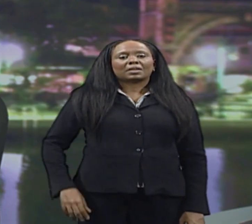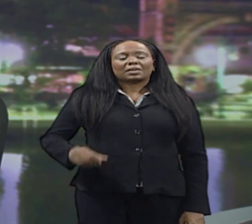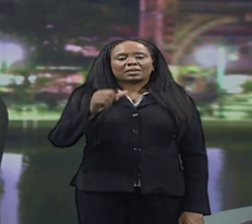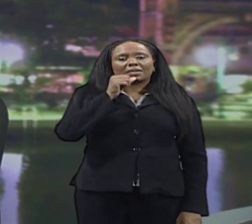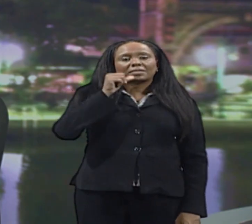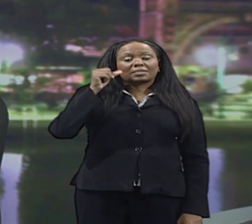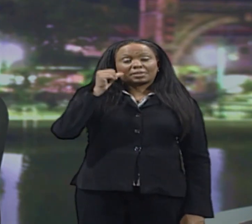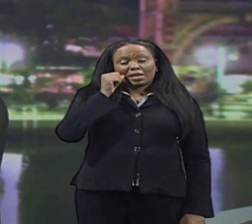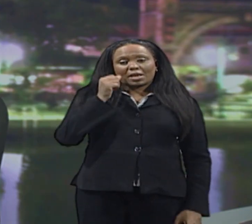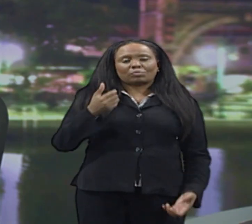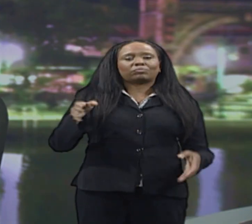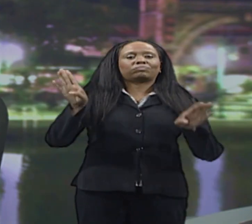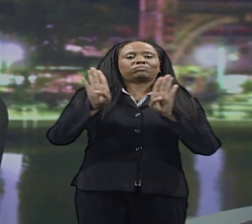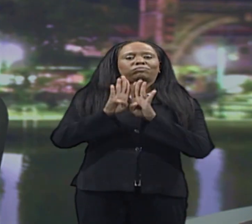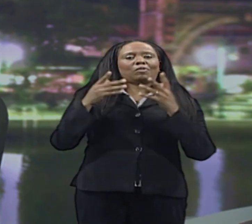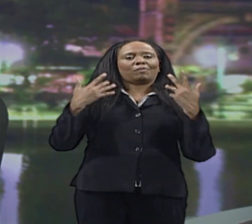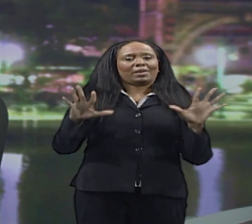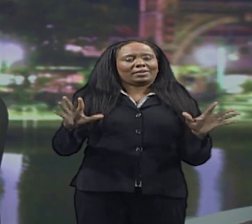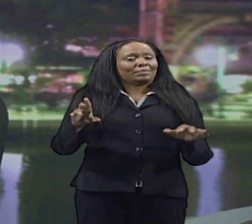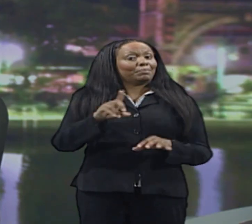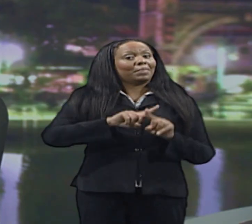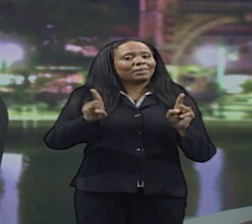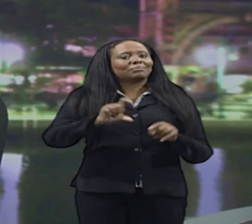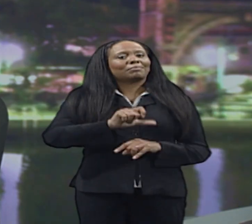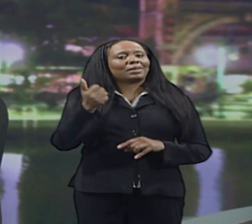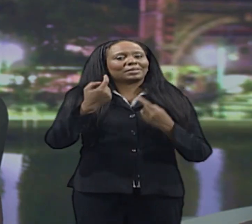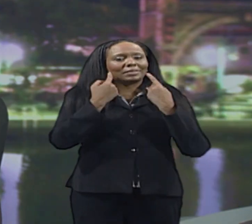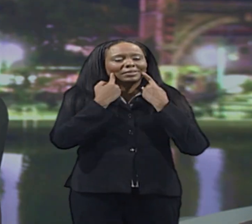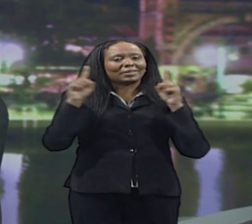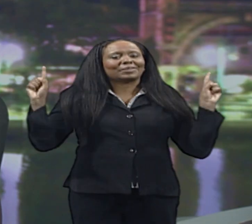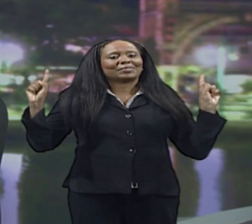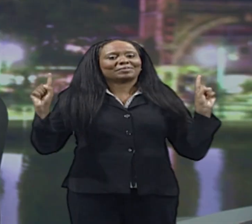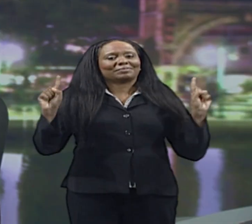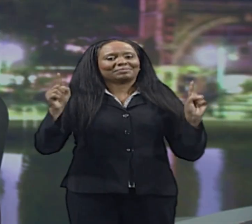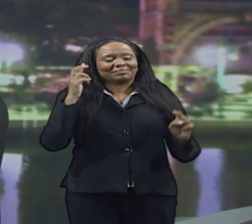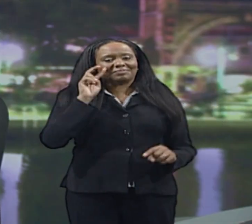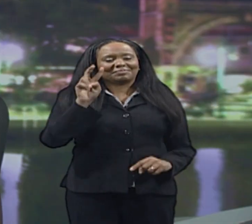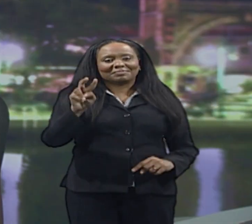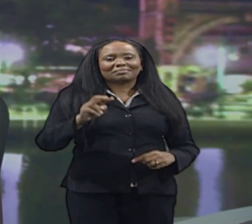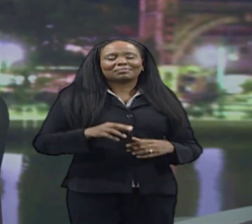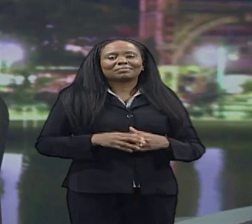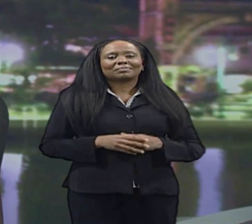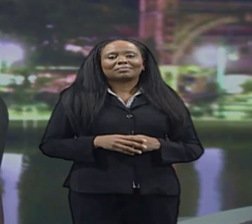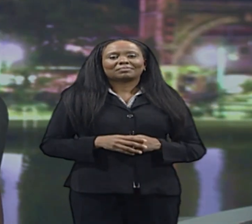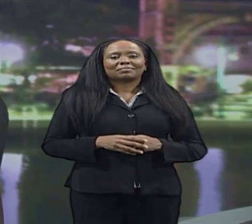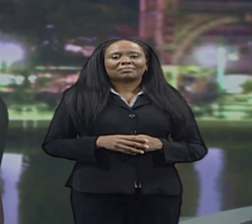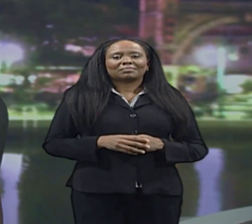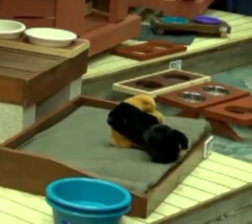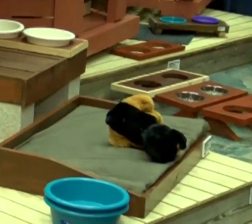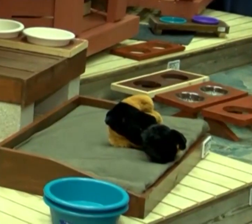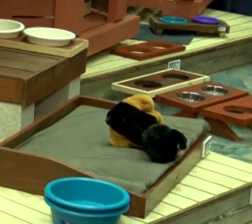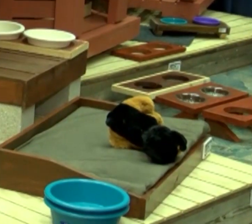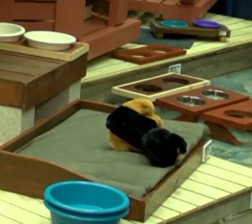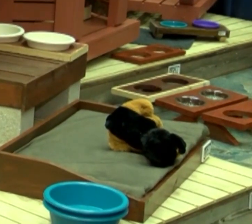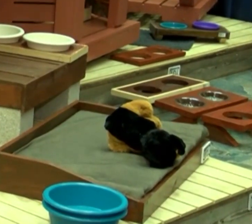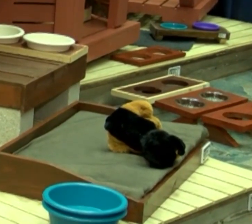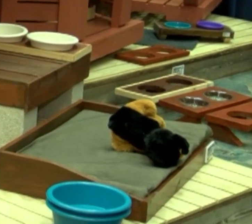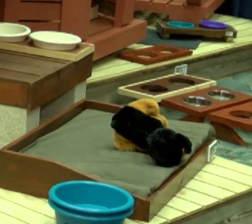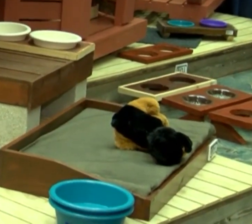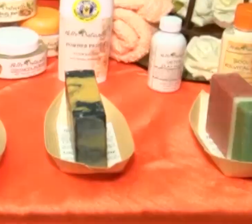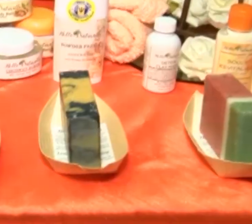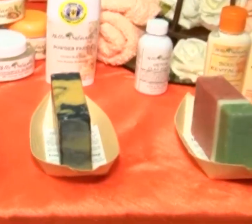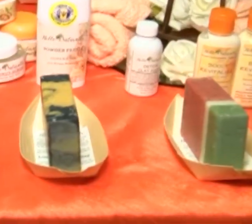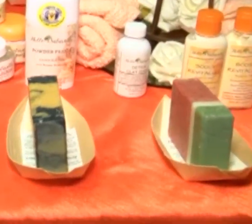came down on what's being described as another successful showing. Lorna Jones tells us more. From dog